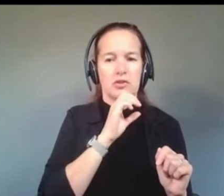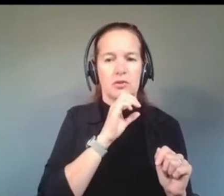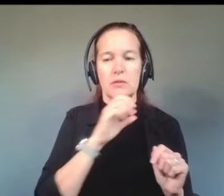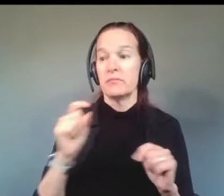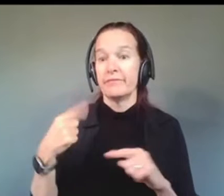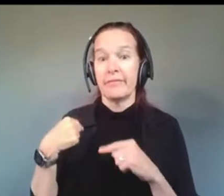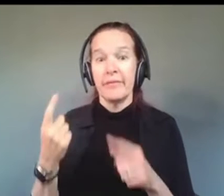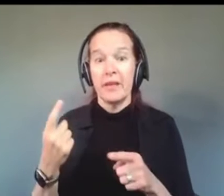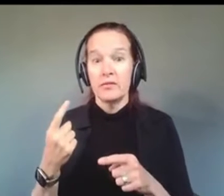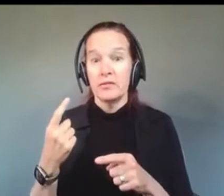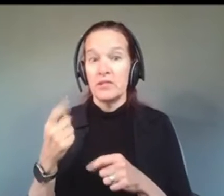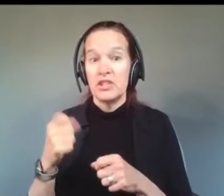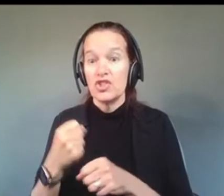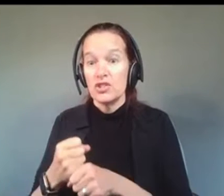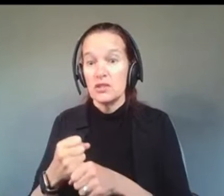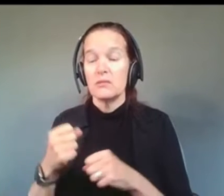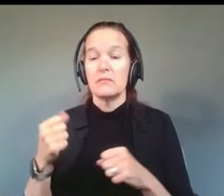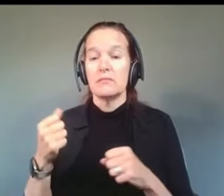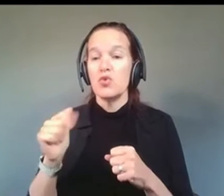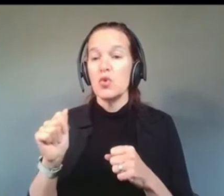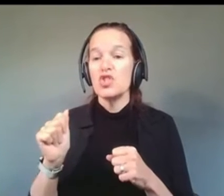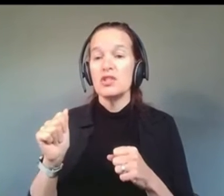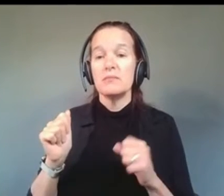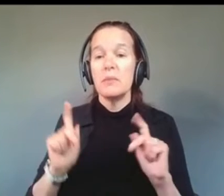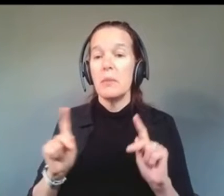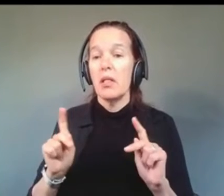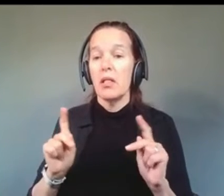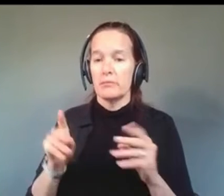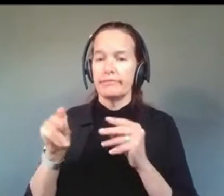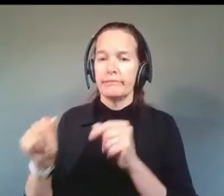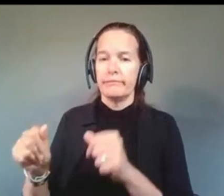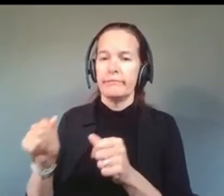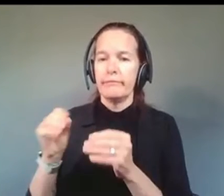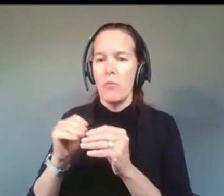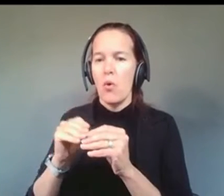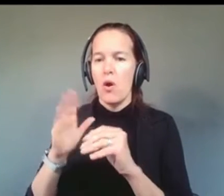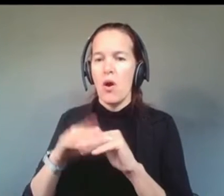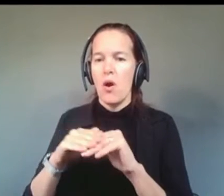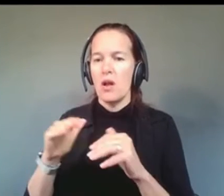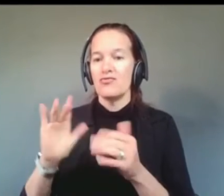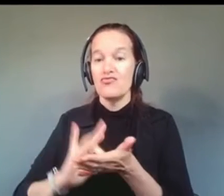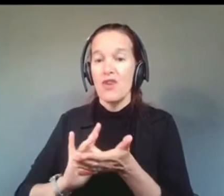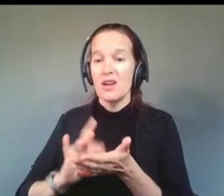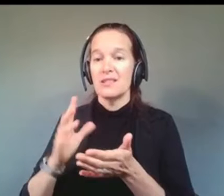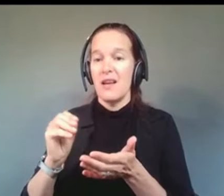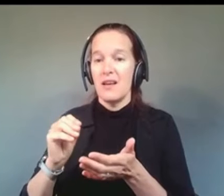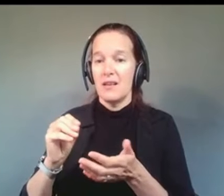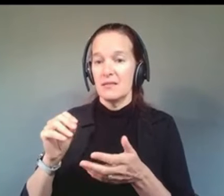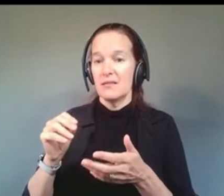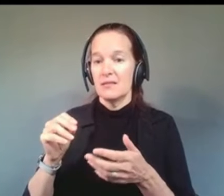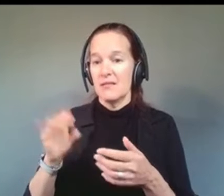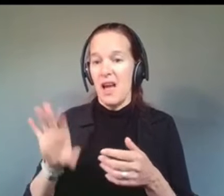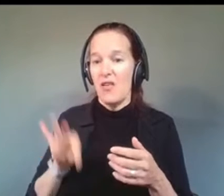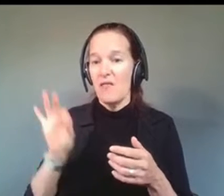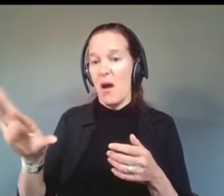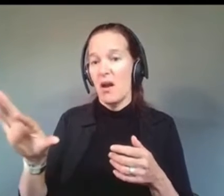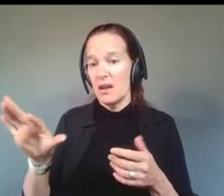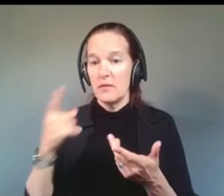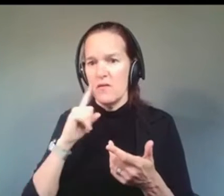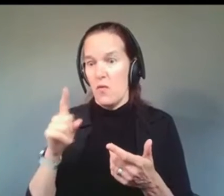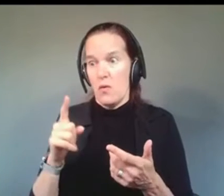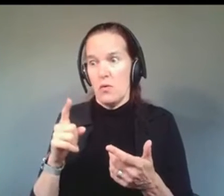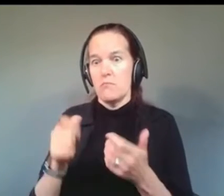their insurers have spent more on prescription drugs and for out-of-pocket medicines than most states in the U.S.